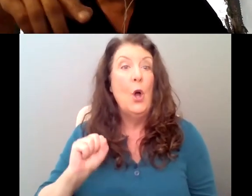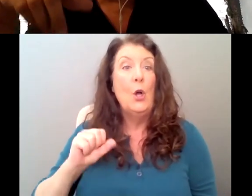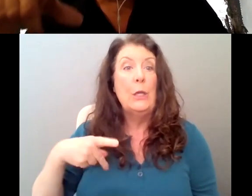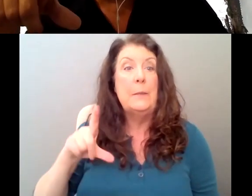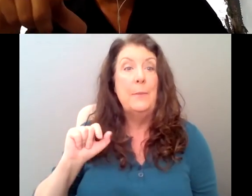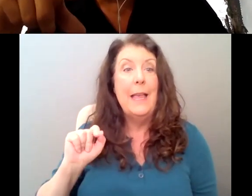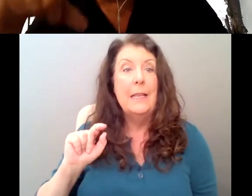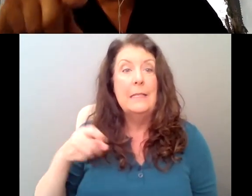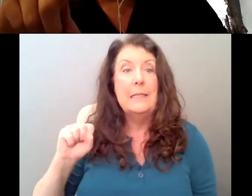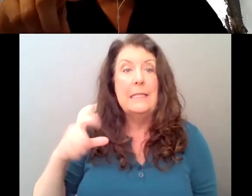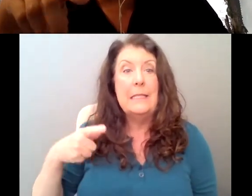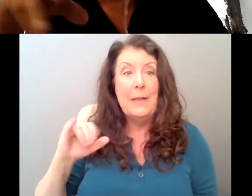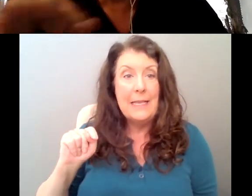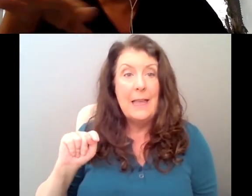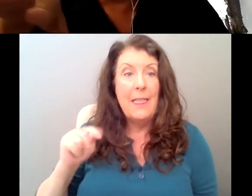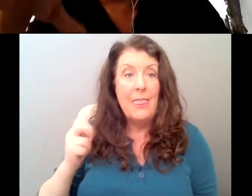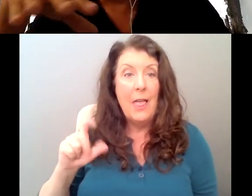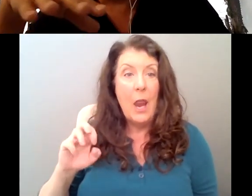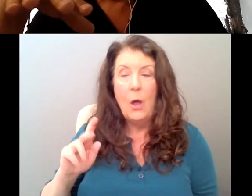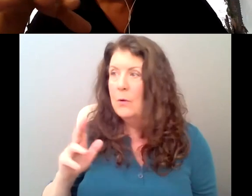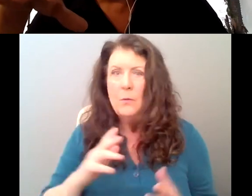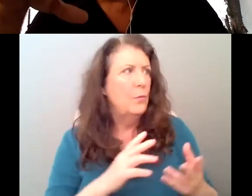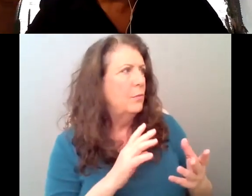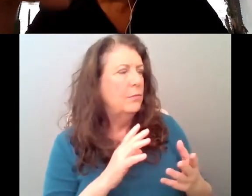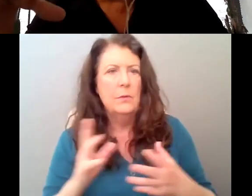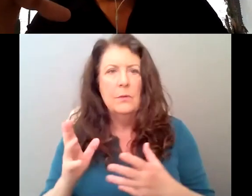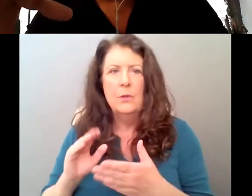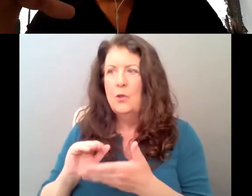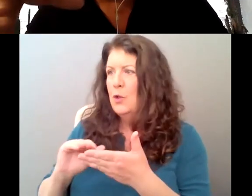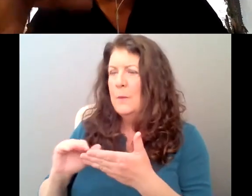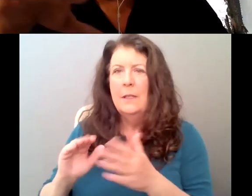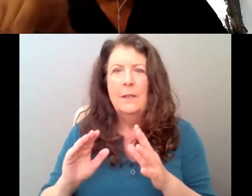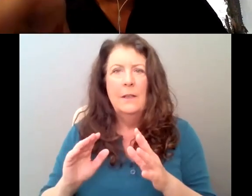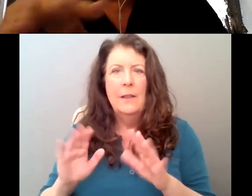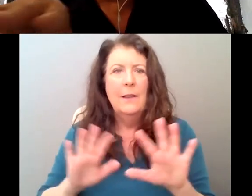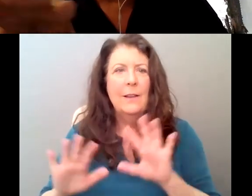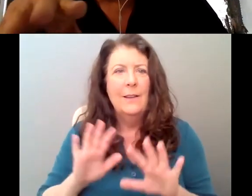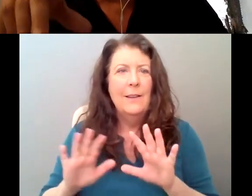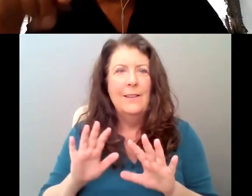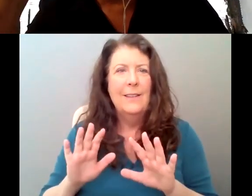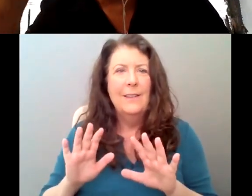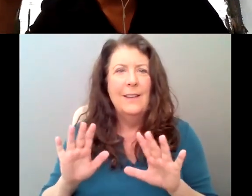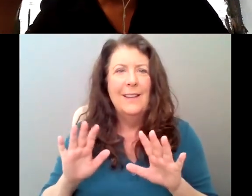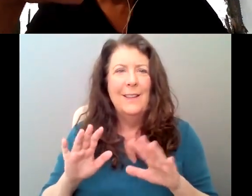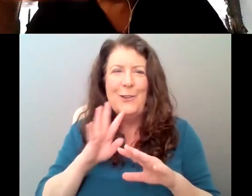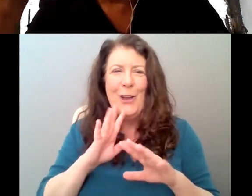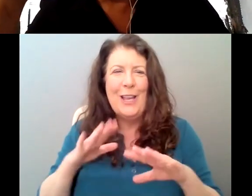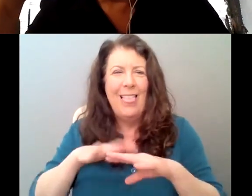right? Oh, okay, okay. Sorry, sorry, sorry, It's episode six. Yeah, yeah, right, right, yeah, right.